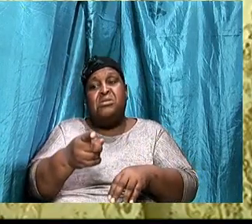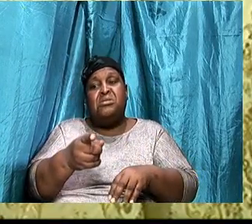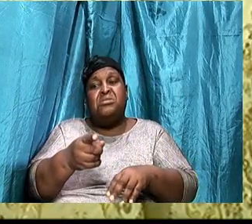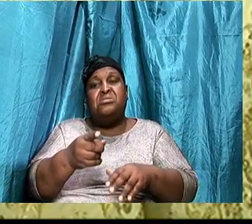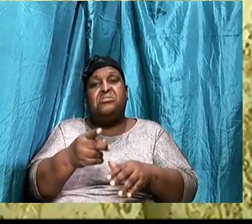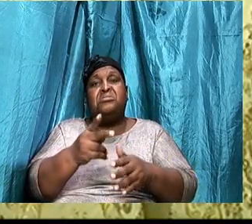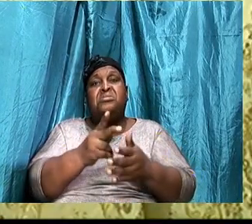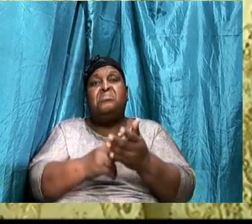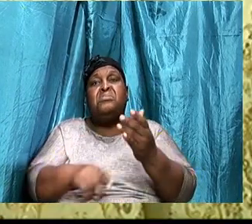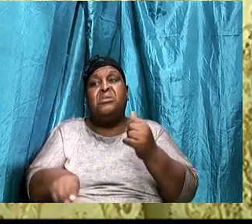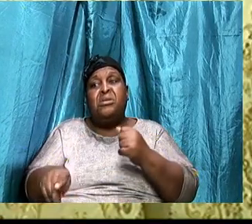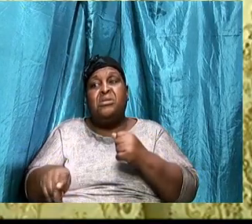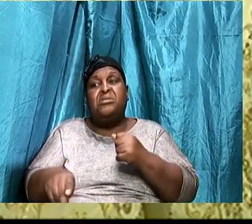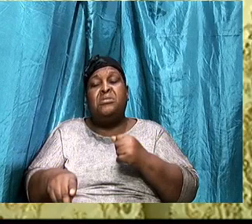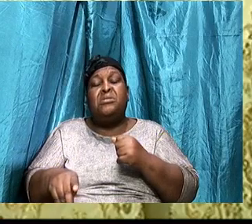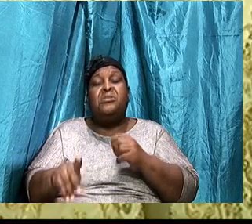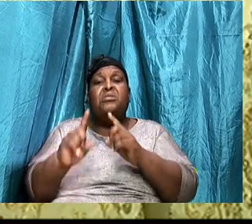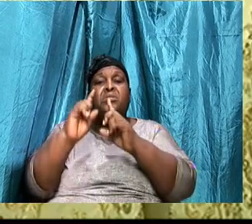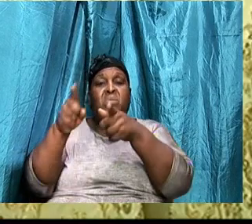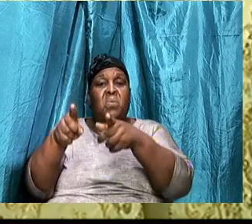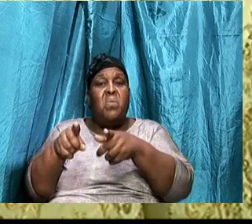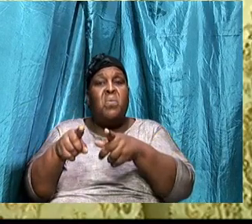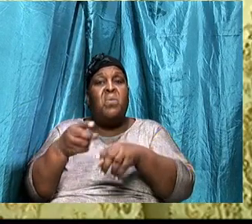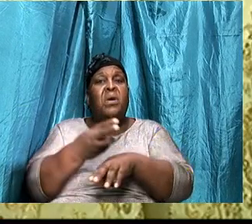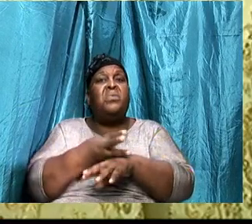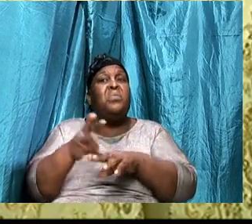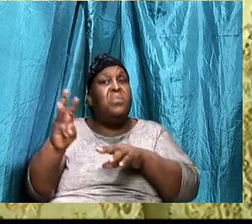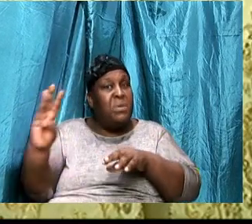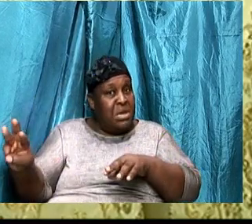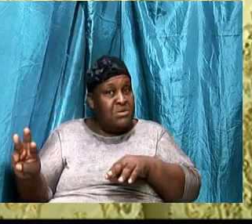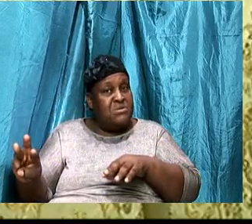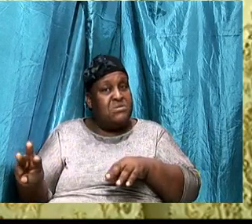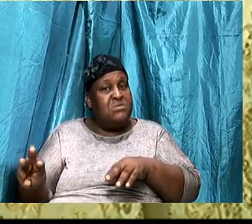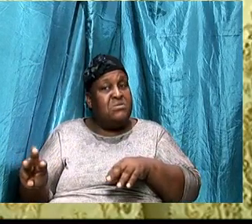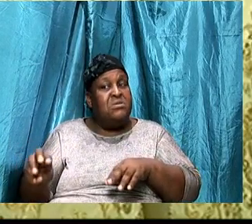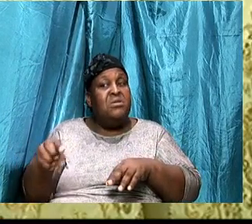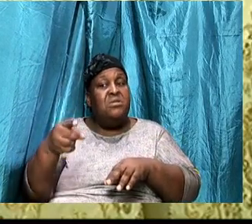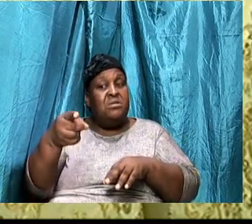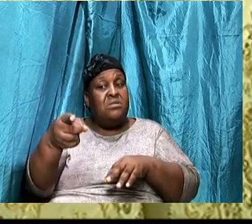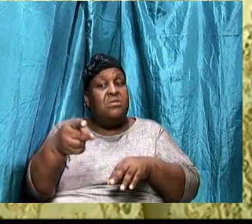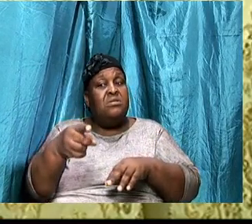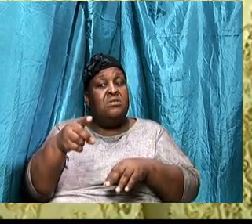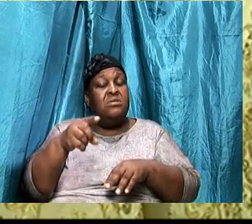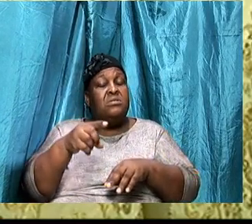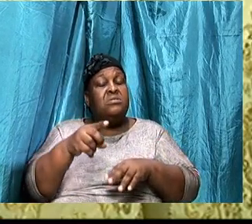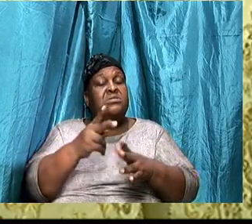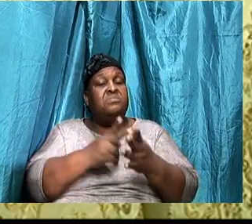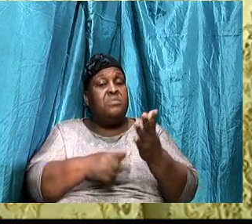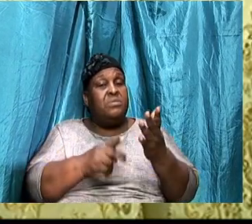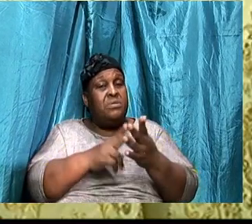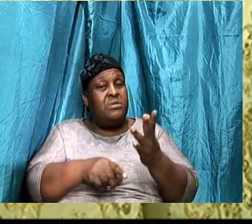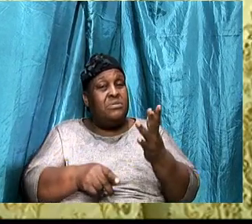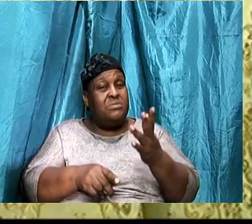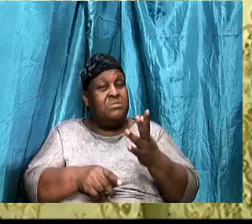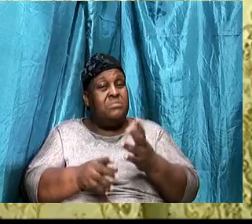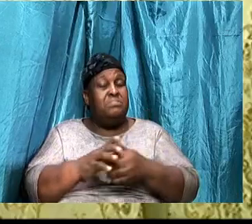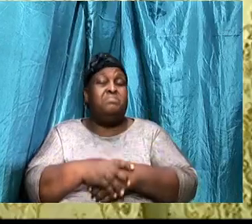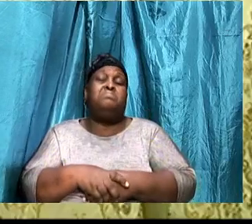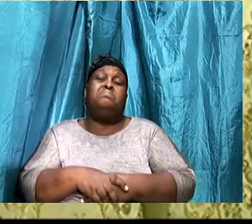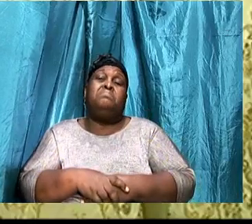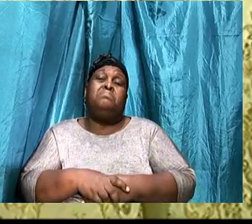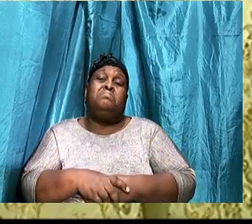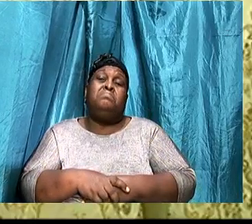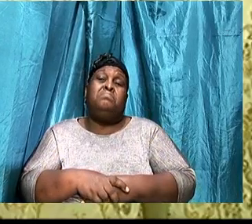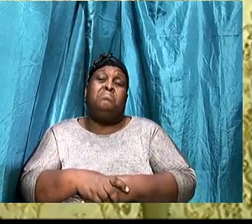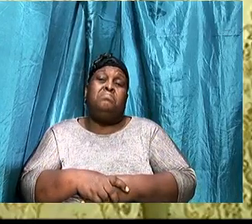inheritance after the person has passed. Or